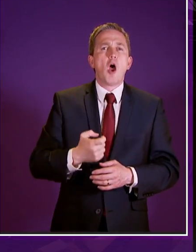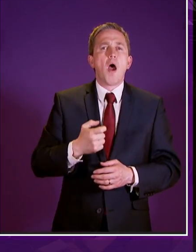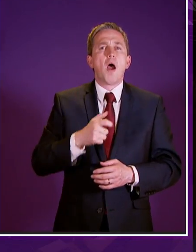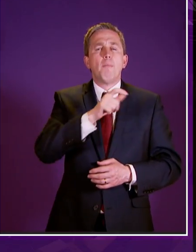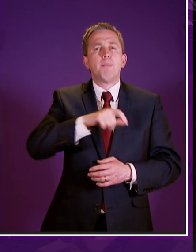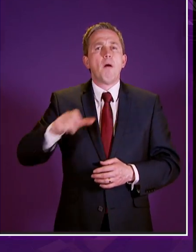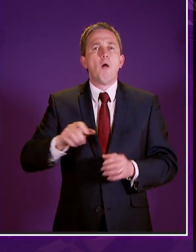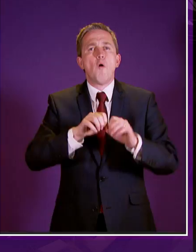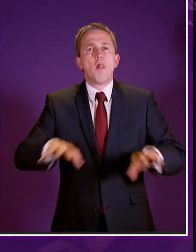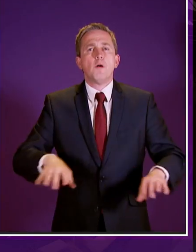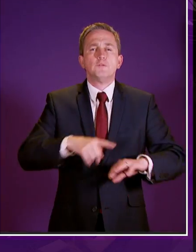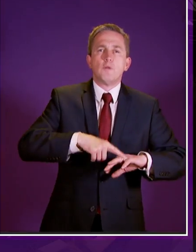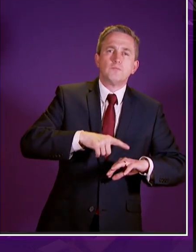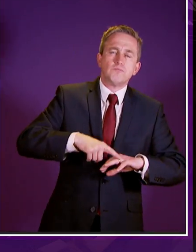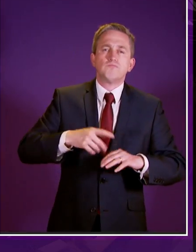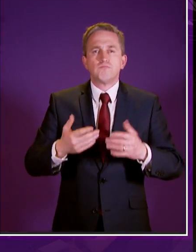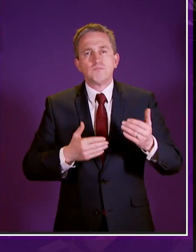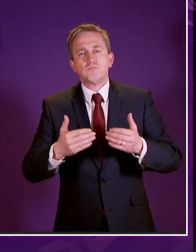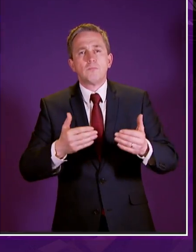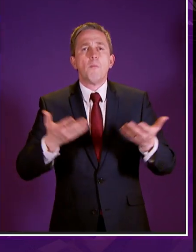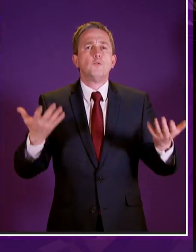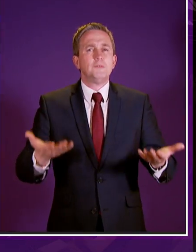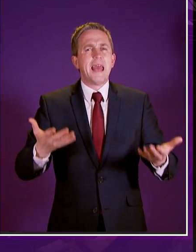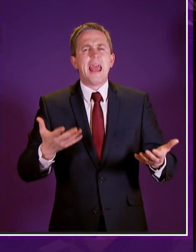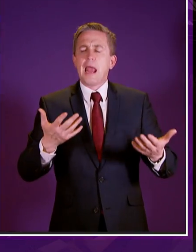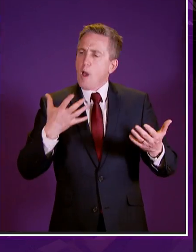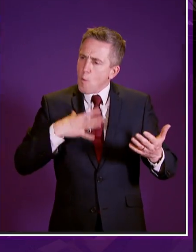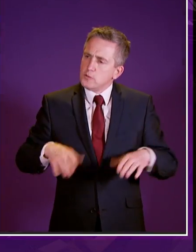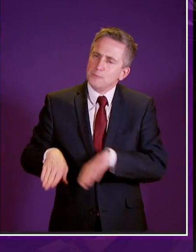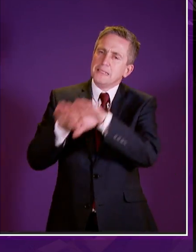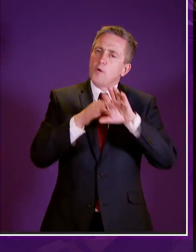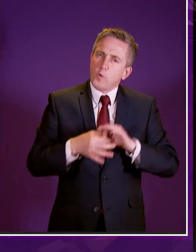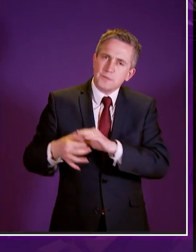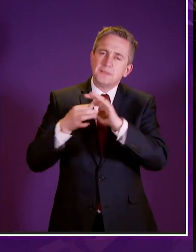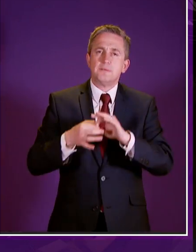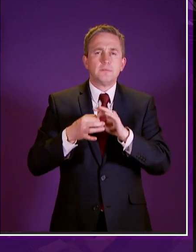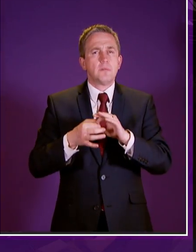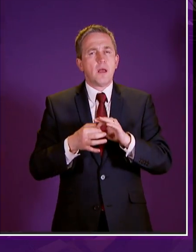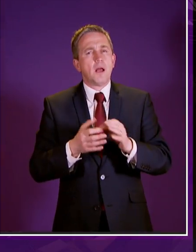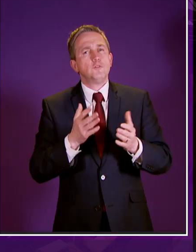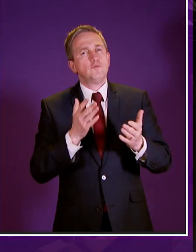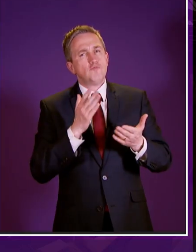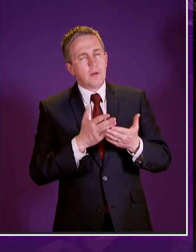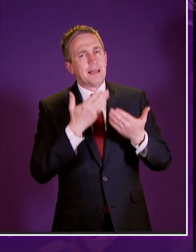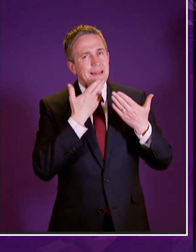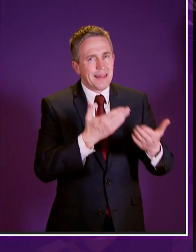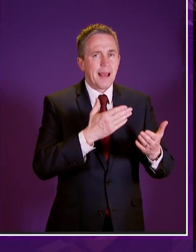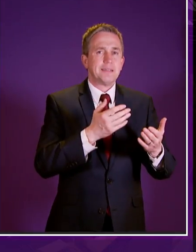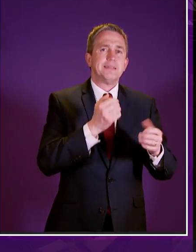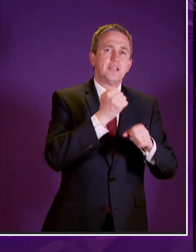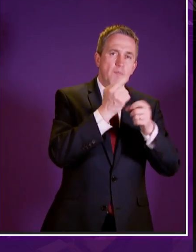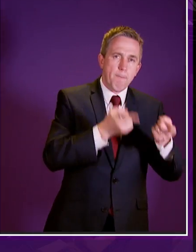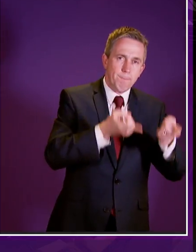and and the waspy women but today is a day for consensus so let me finish on the note that i started with and thank the minister her team